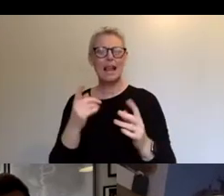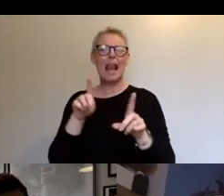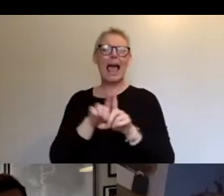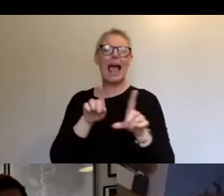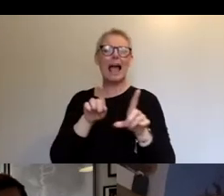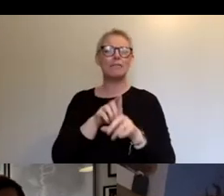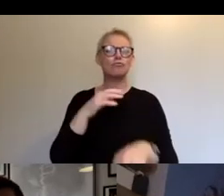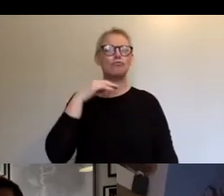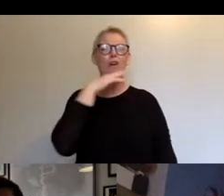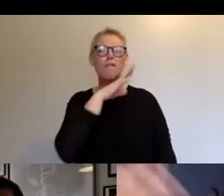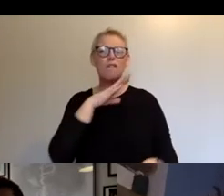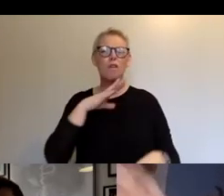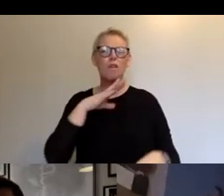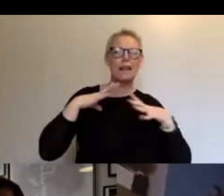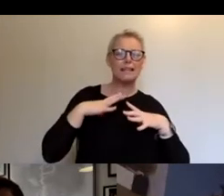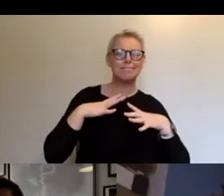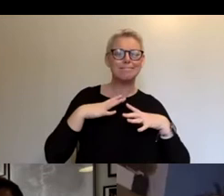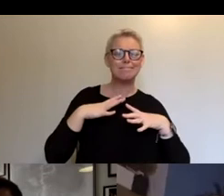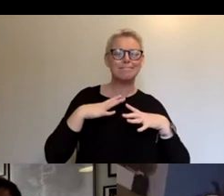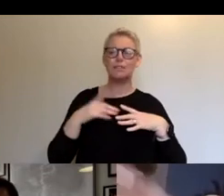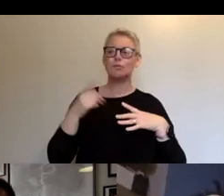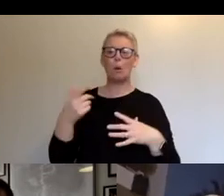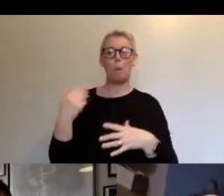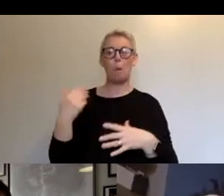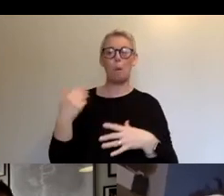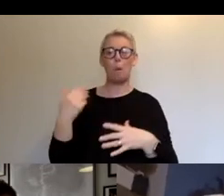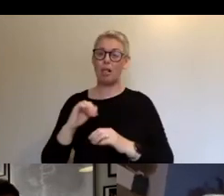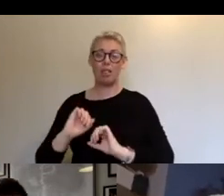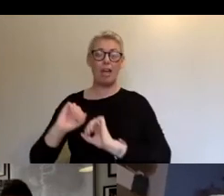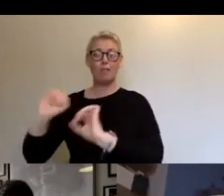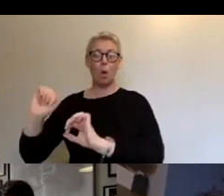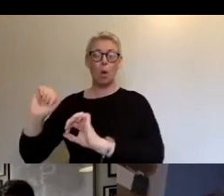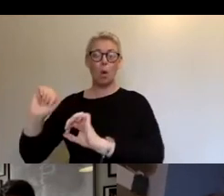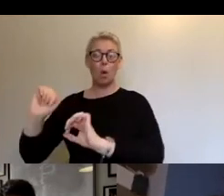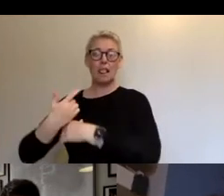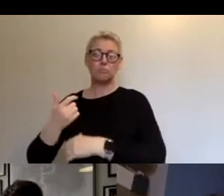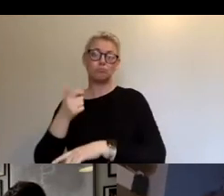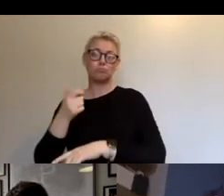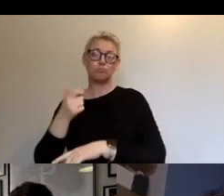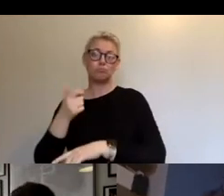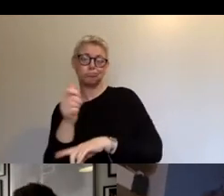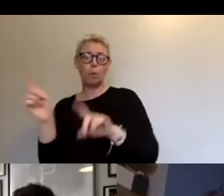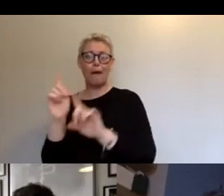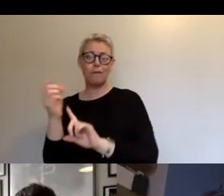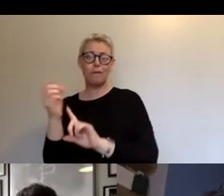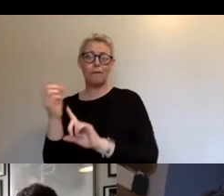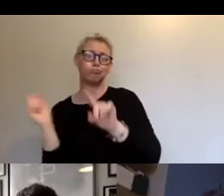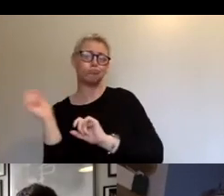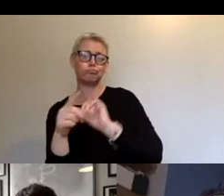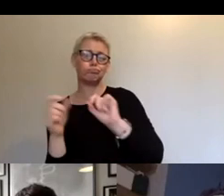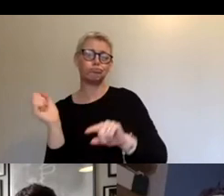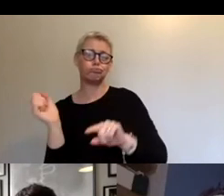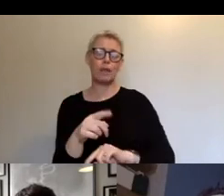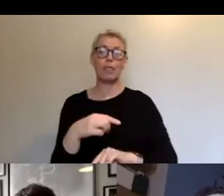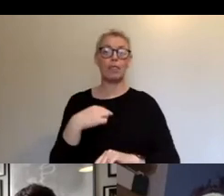that people were sending their content in from all over the place on their phone. And we weren't overly precious about what that